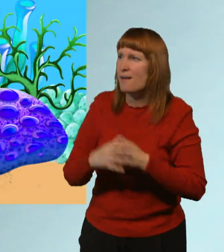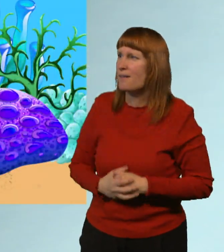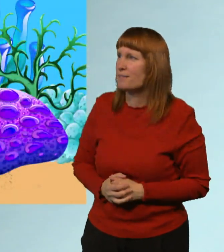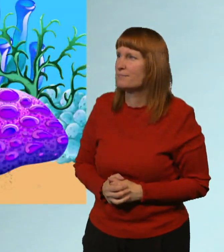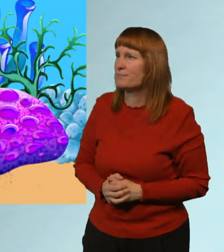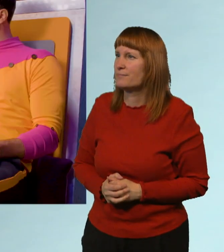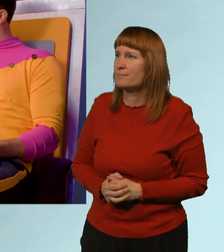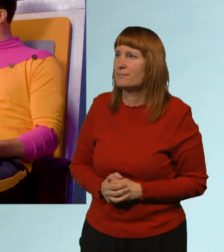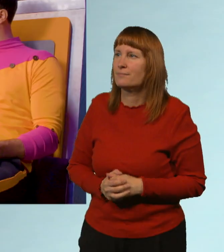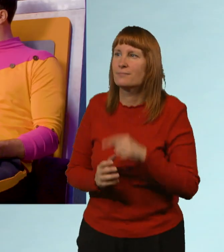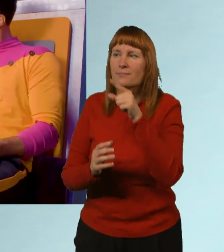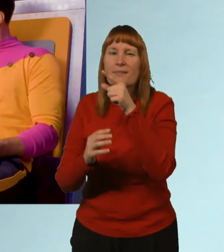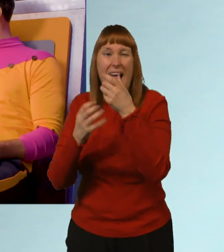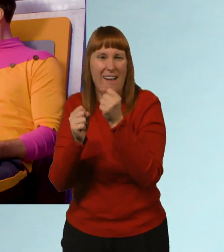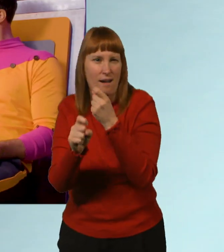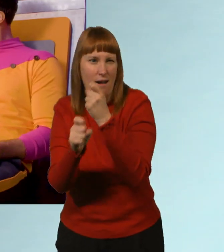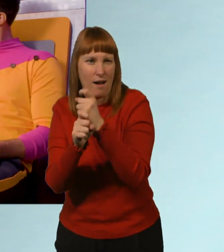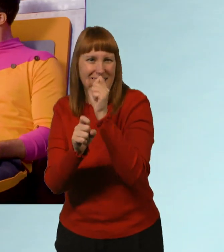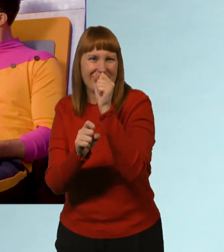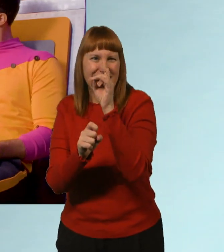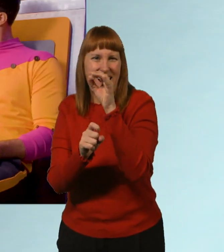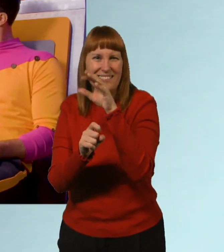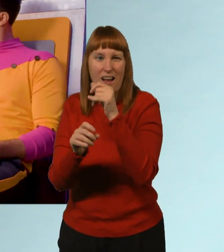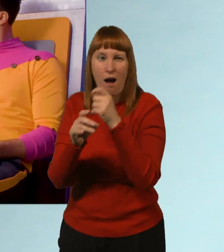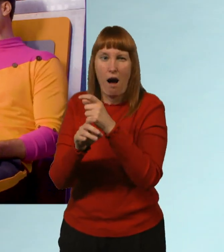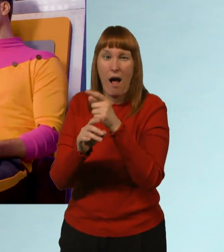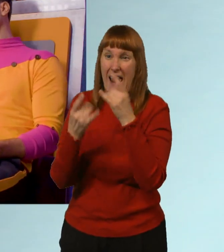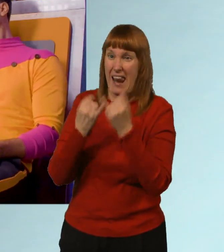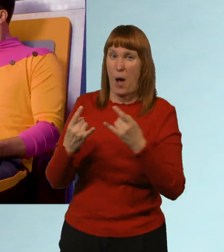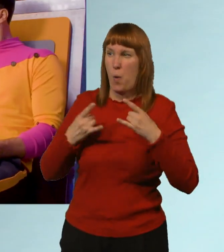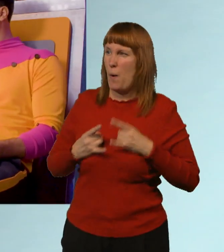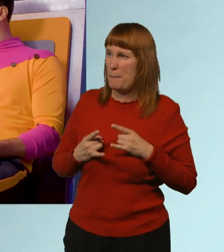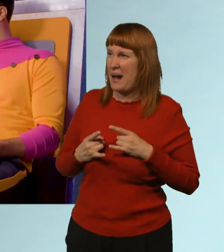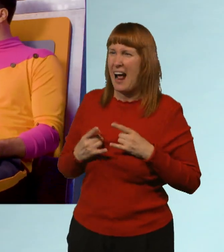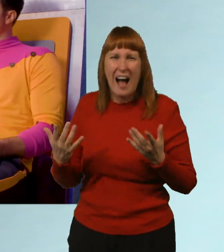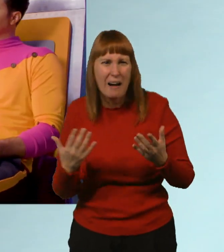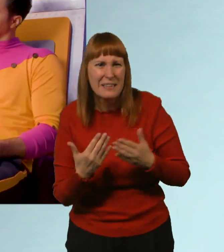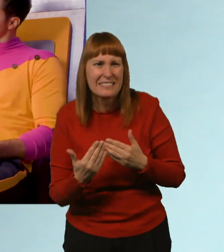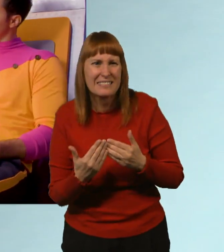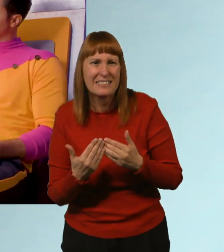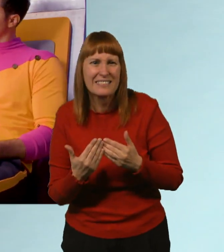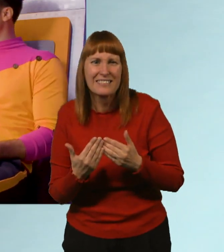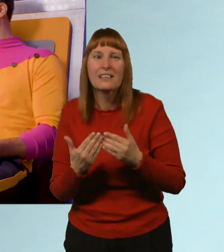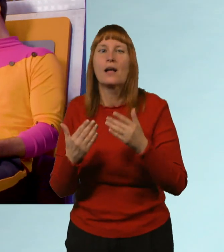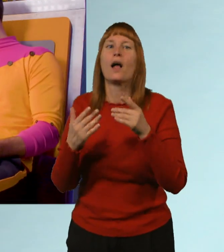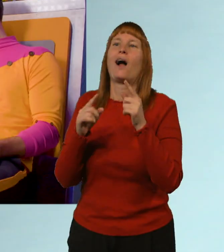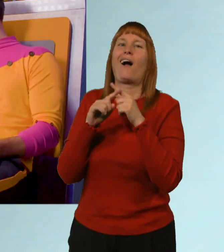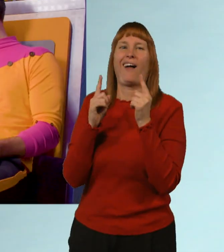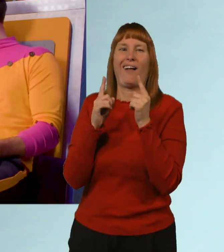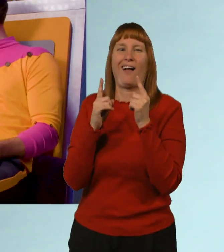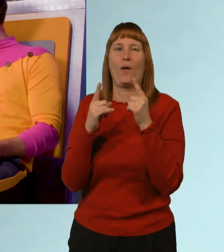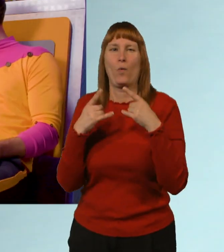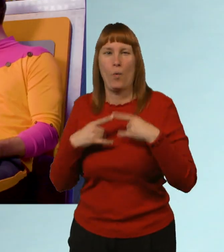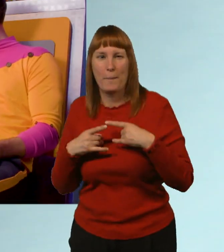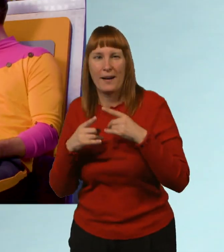Corals also have hard skeletons, just like humans. What? Yeah, except human skeletons are on the inside and coral